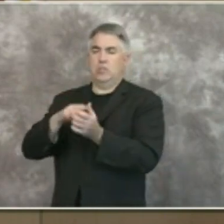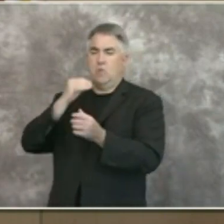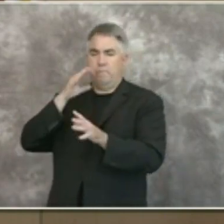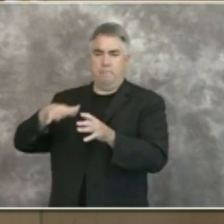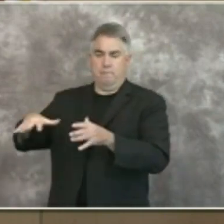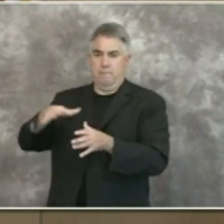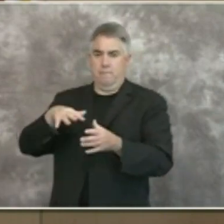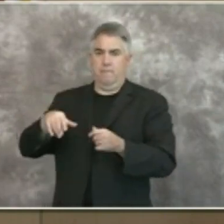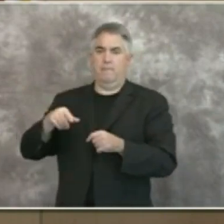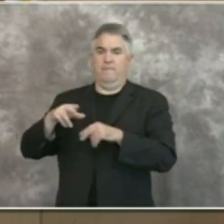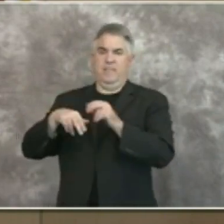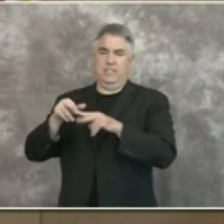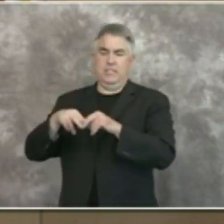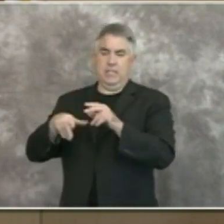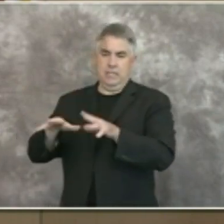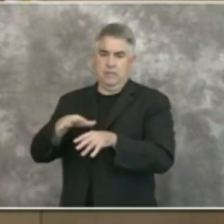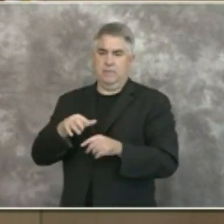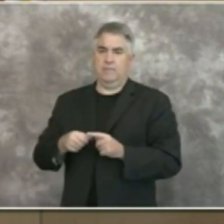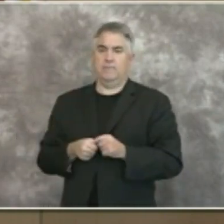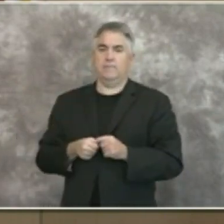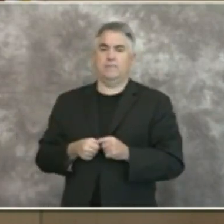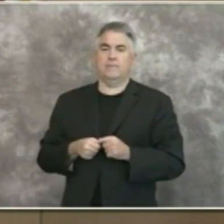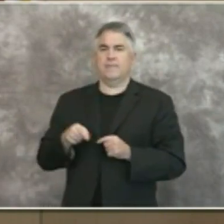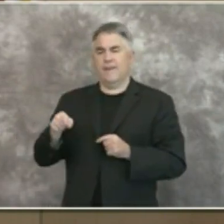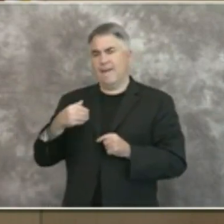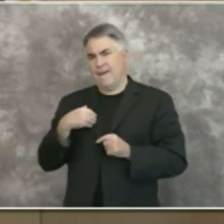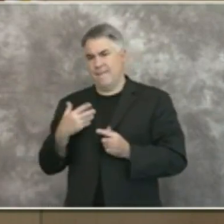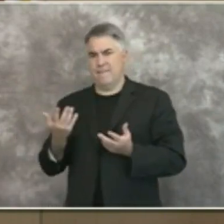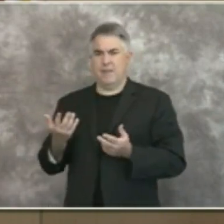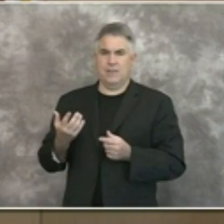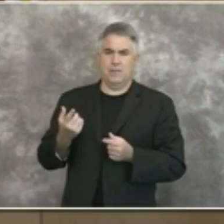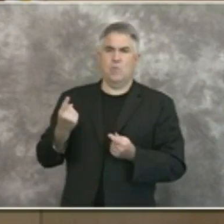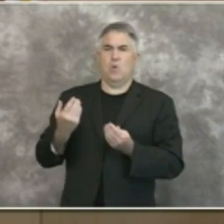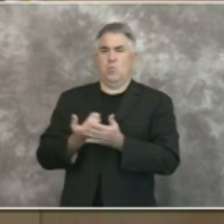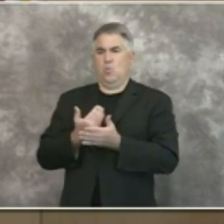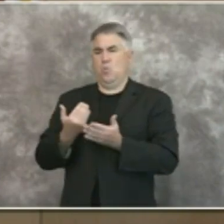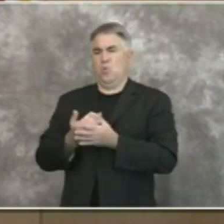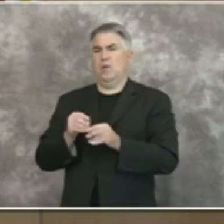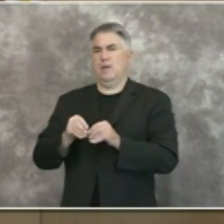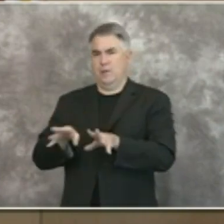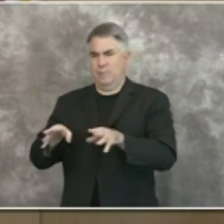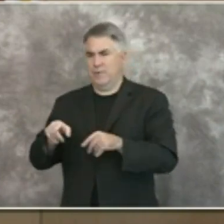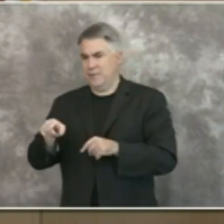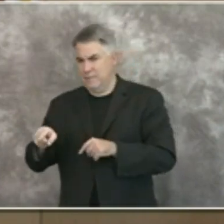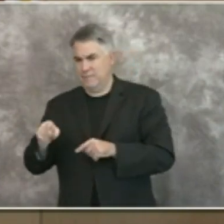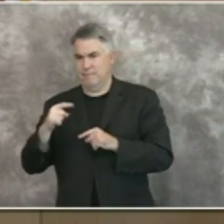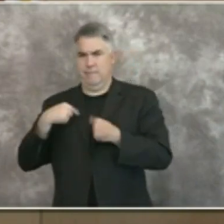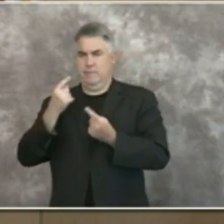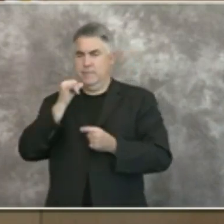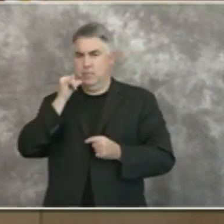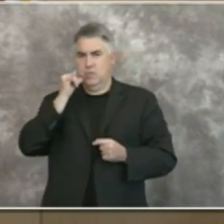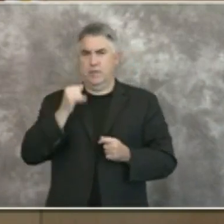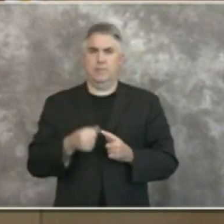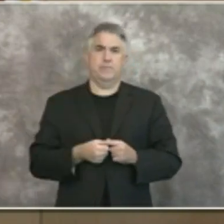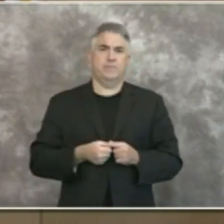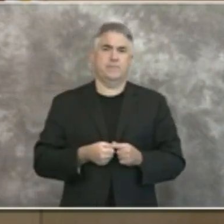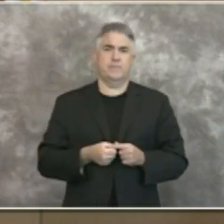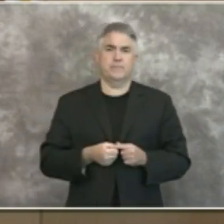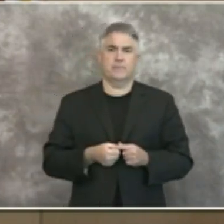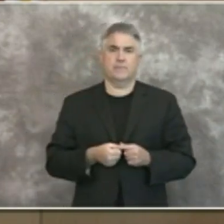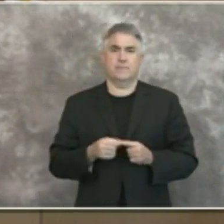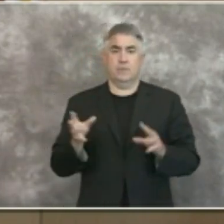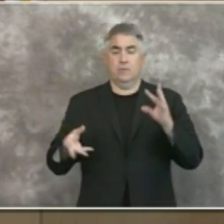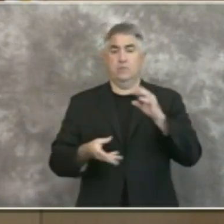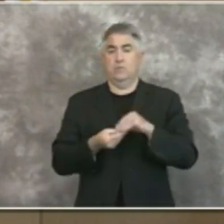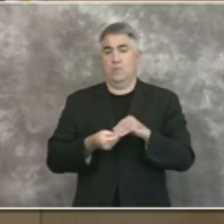congregate settings we also have had one new outbreak uh reported since yesterday with a total number of cases in this group